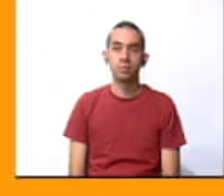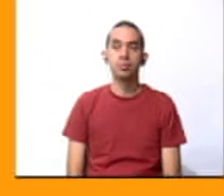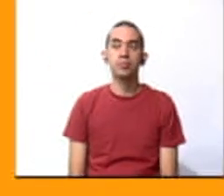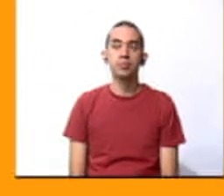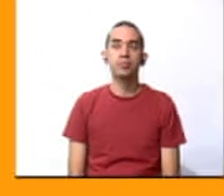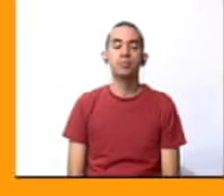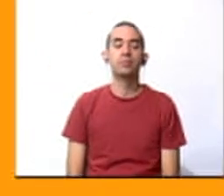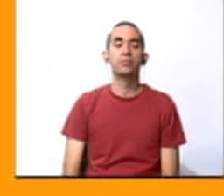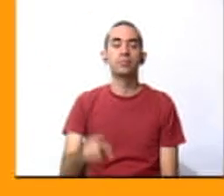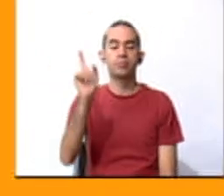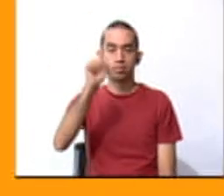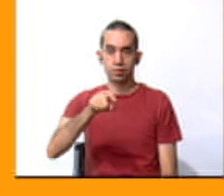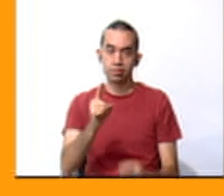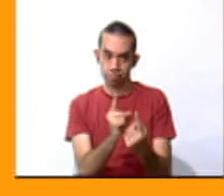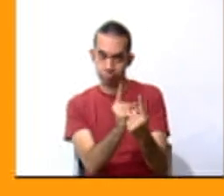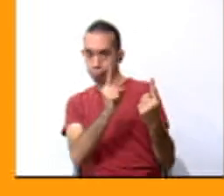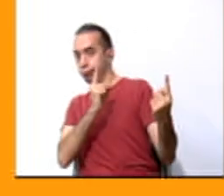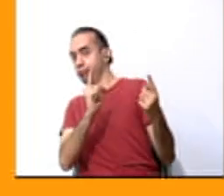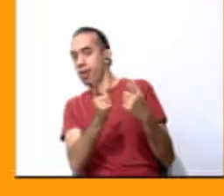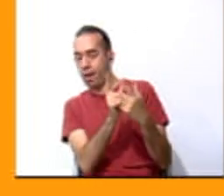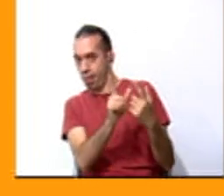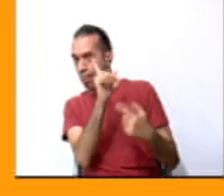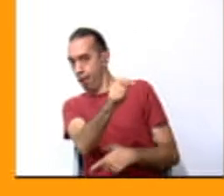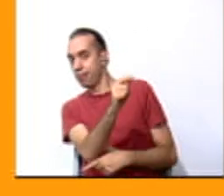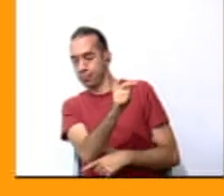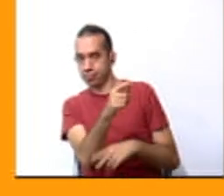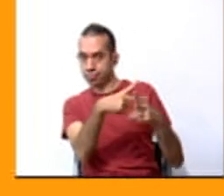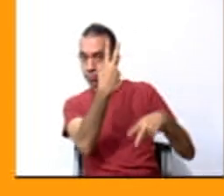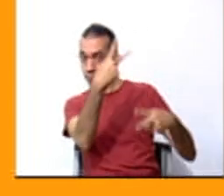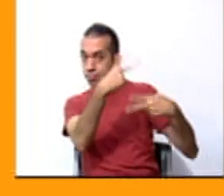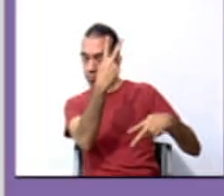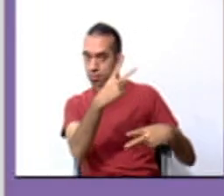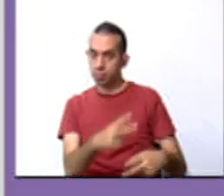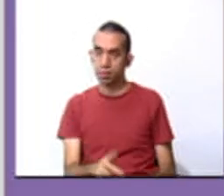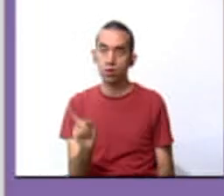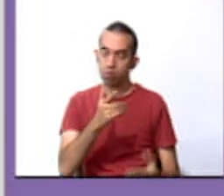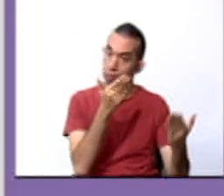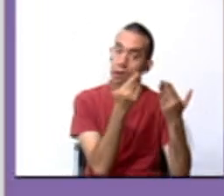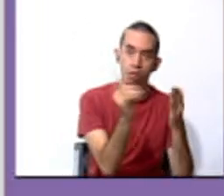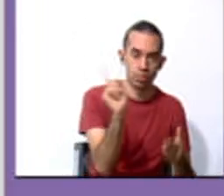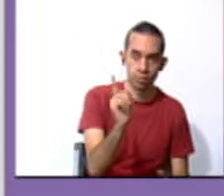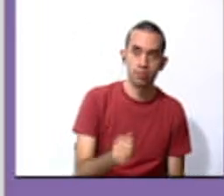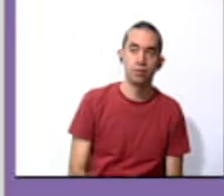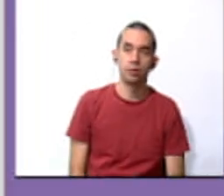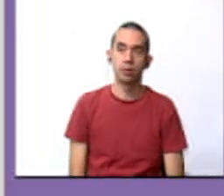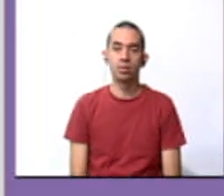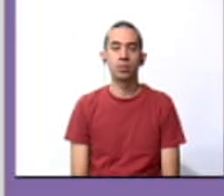We have to stay away from windows. Not close to windows.